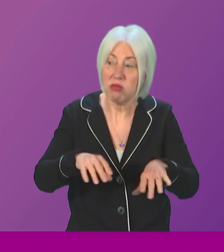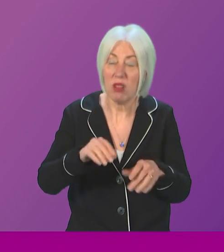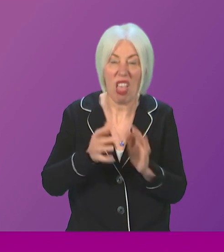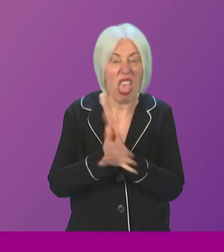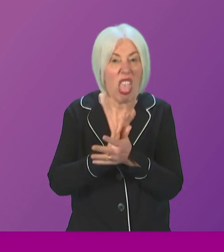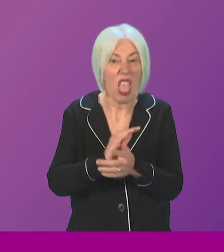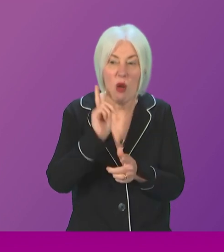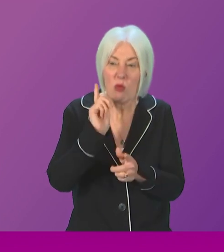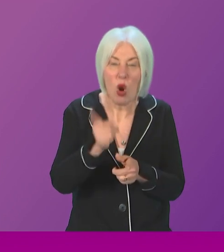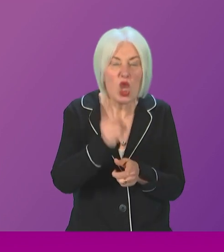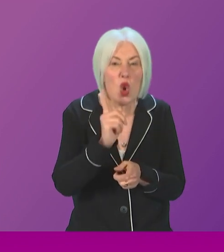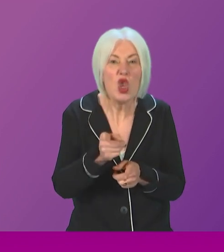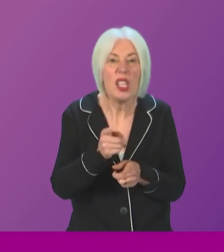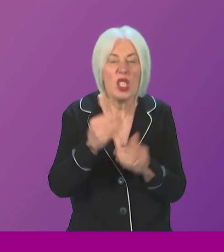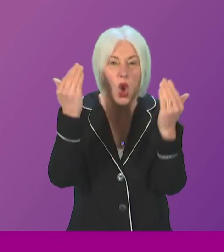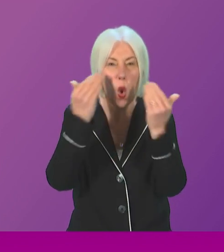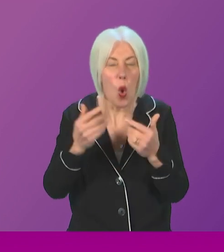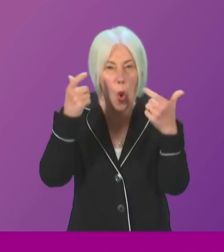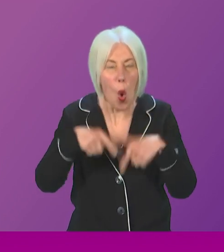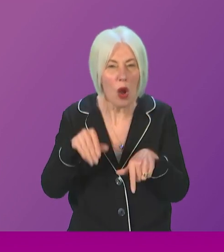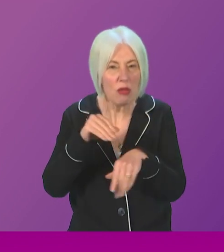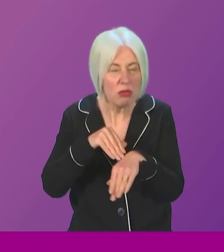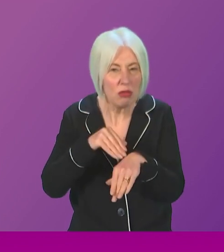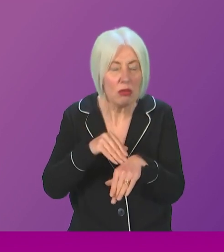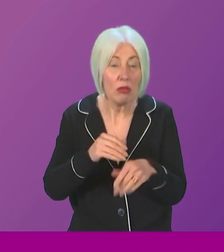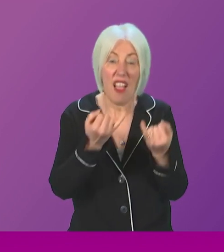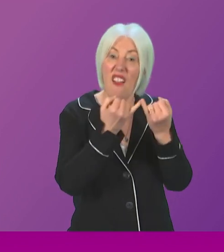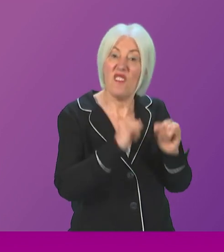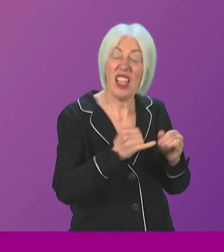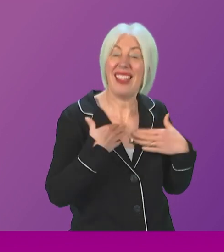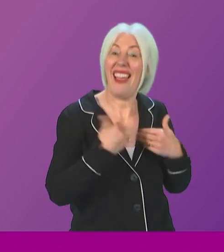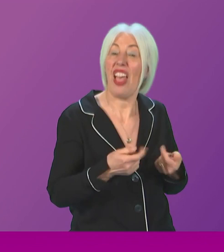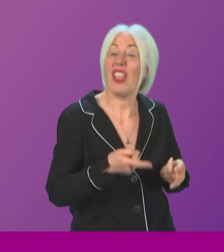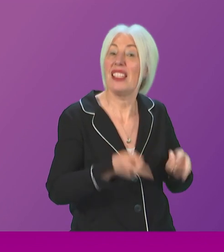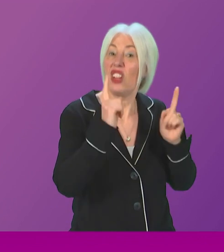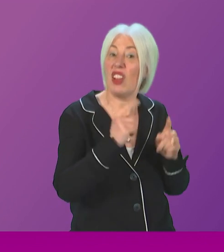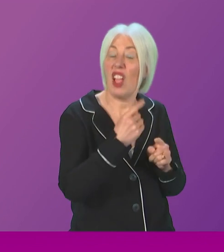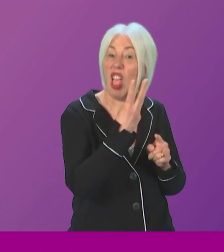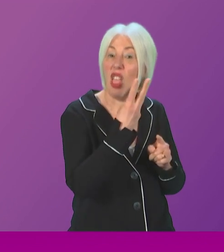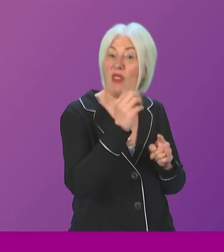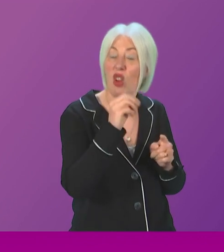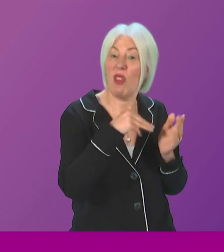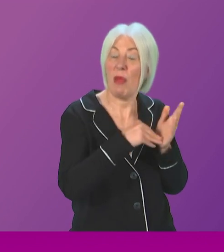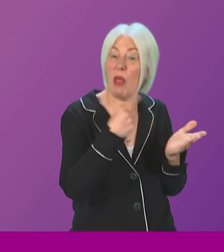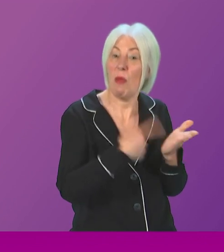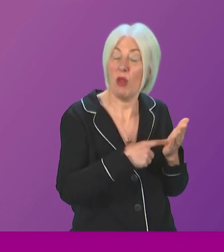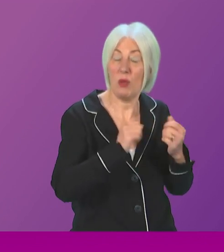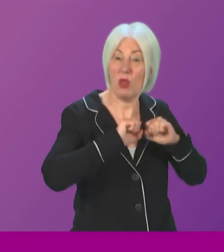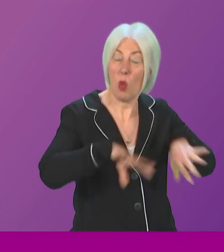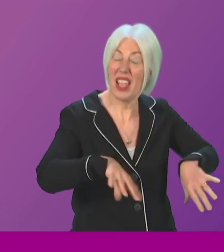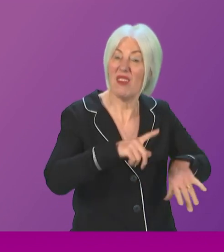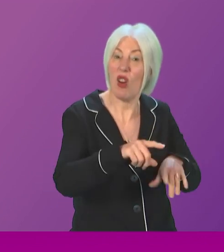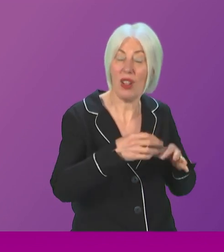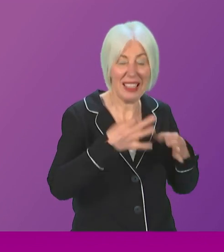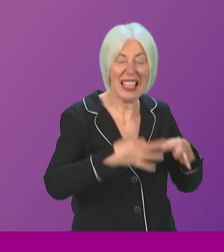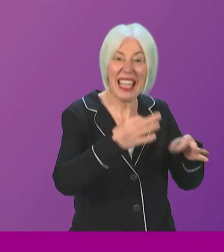and court delays. A failed health secretary, with over 300 million pounds wasted on delayed discharge, while people wait to